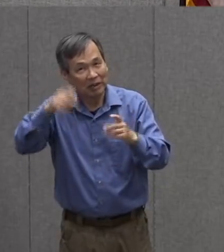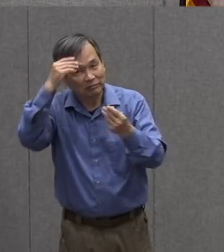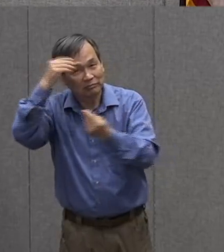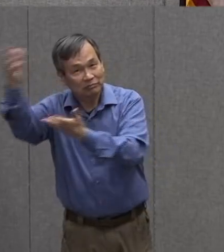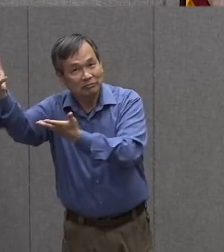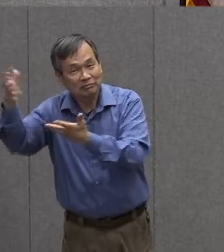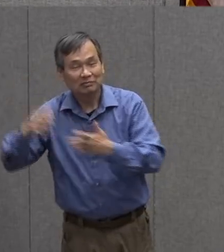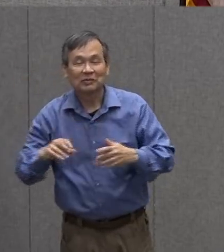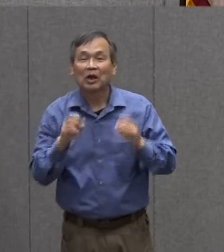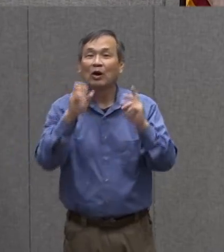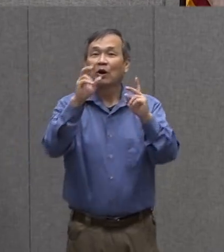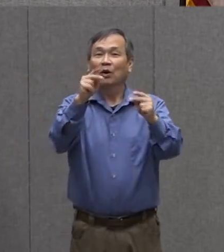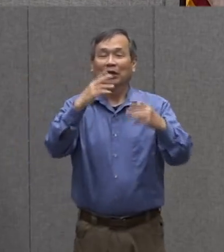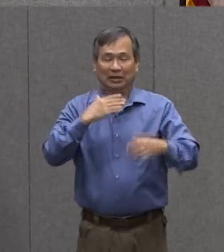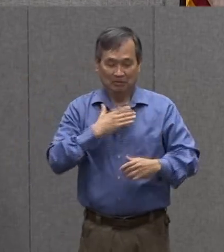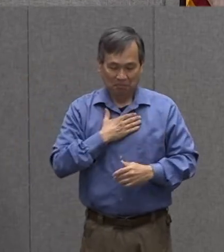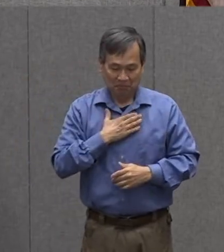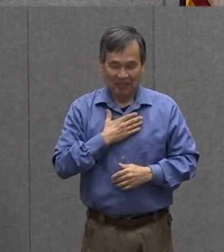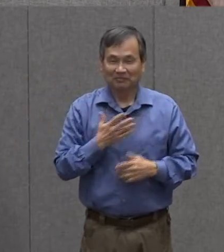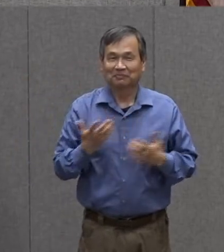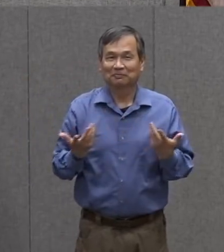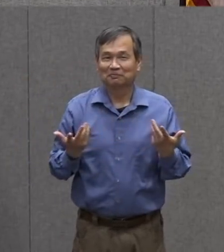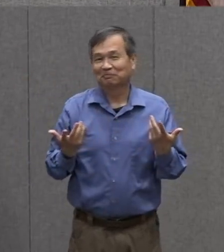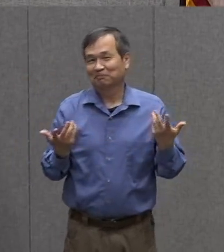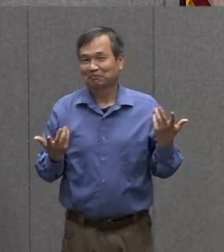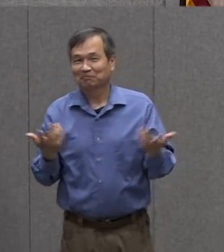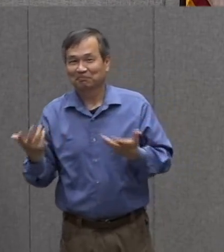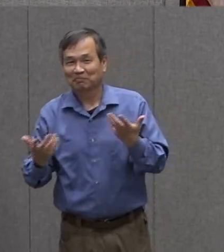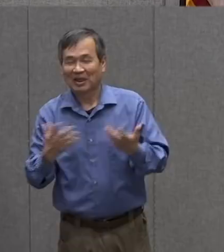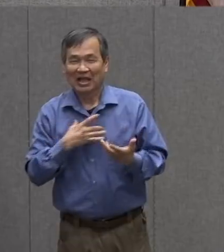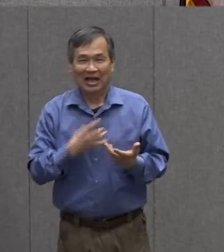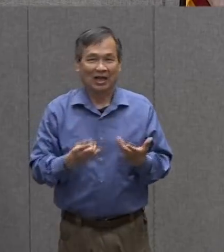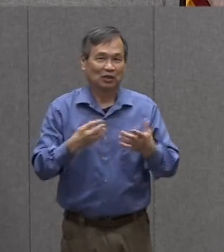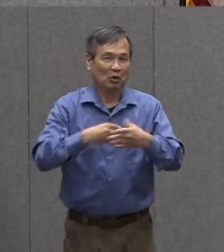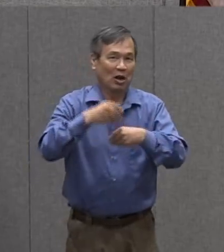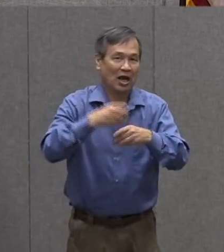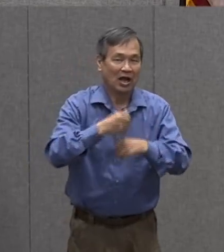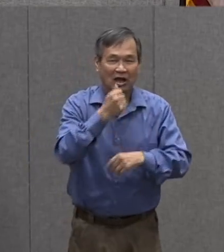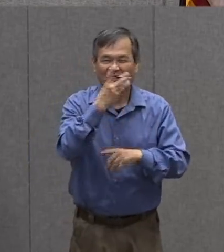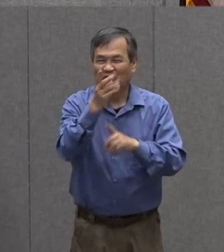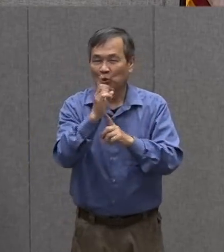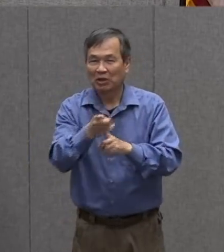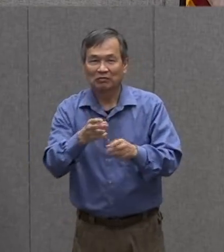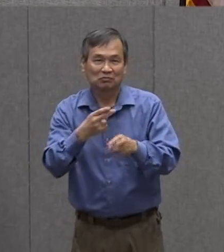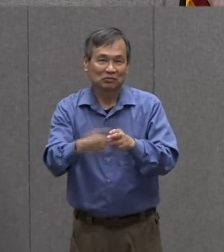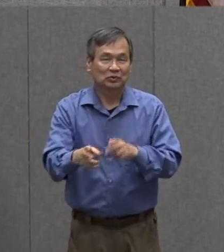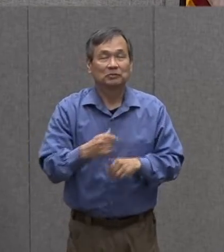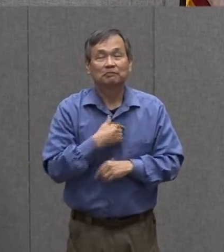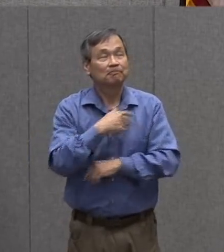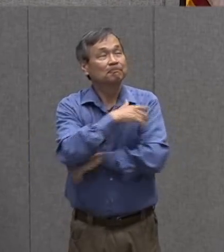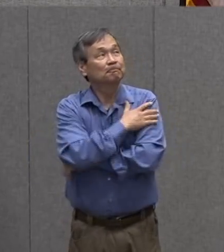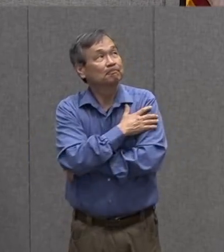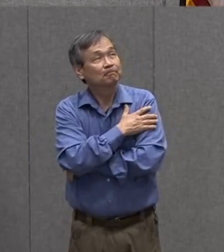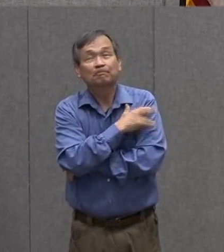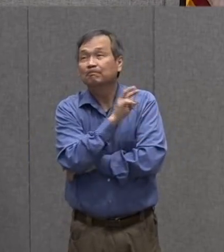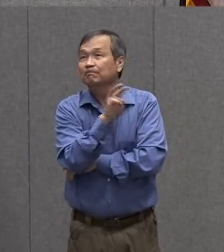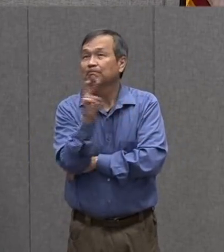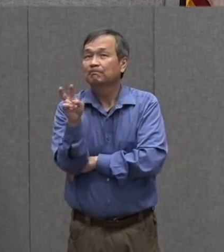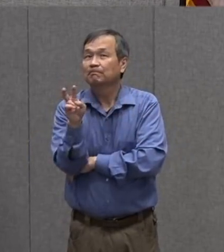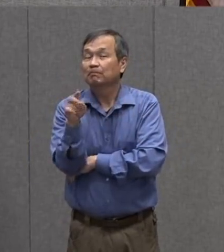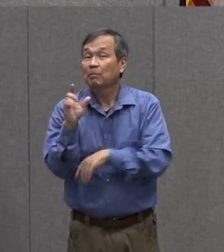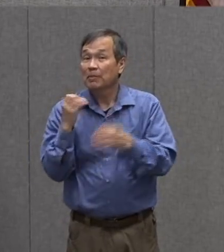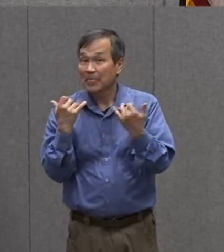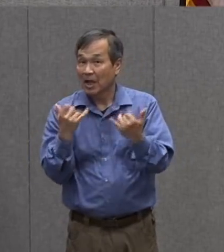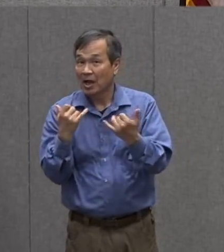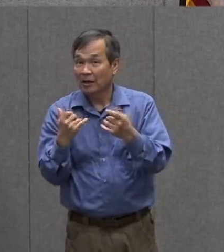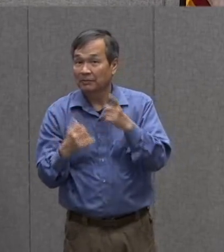case i i like to just go outside for a few minutes and observe now you've given us a